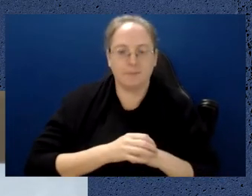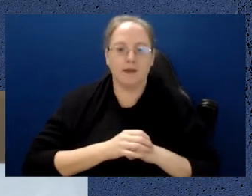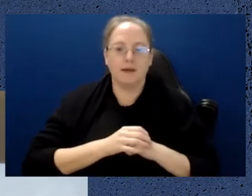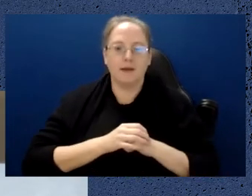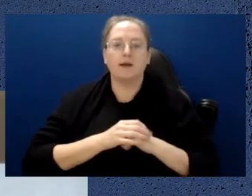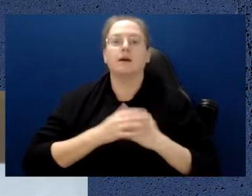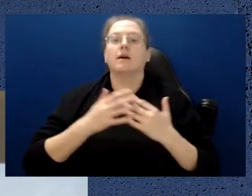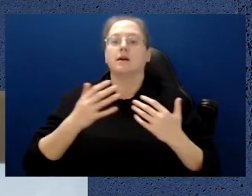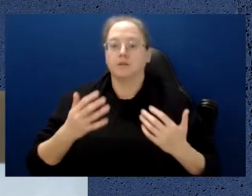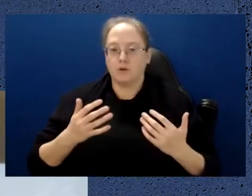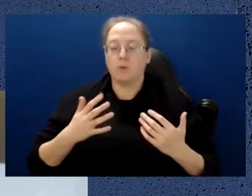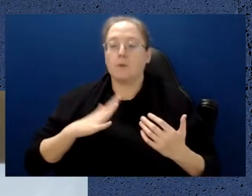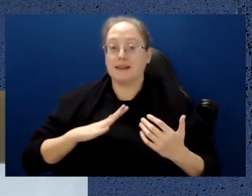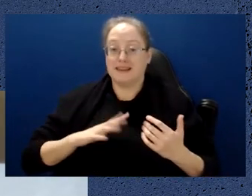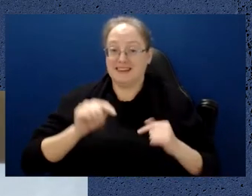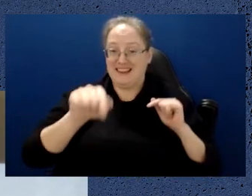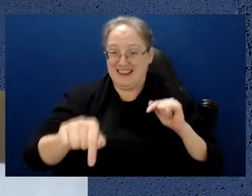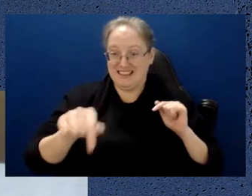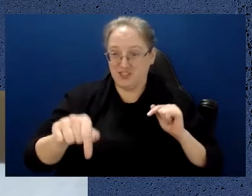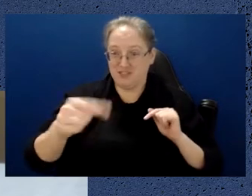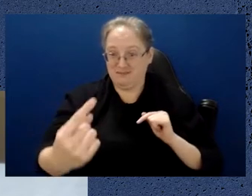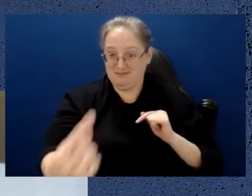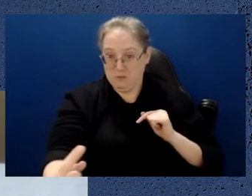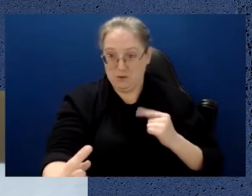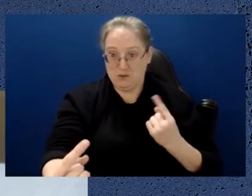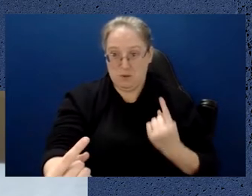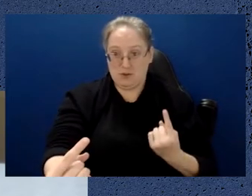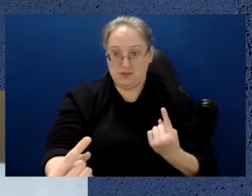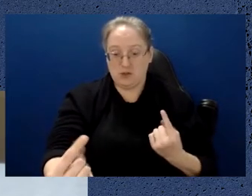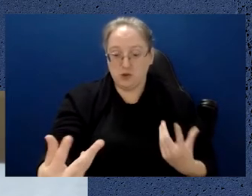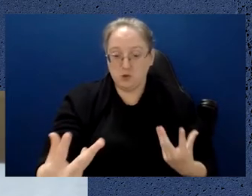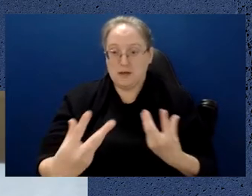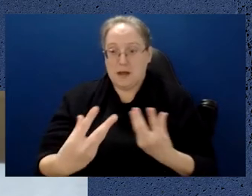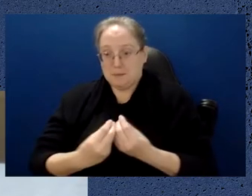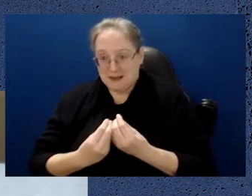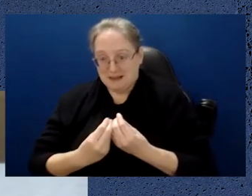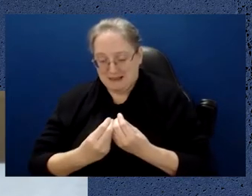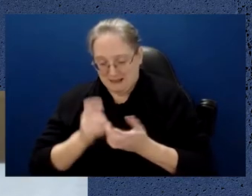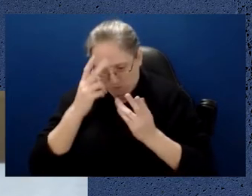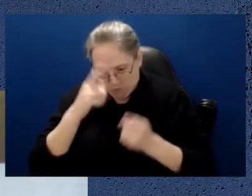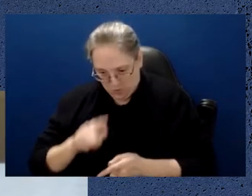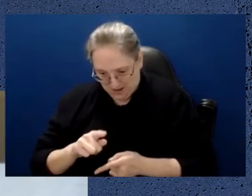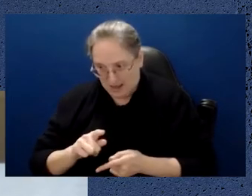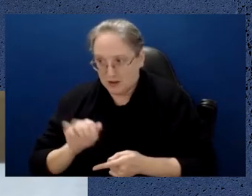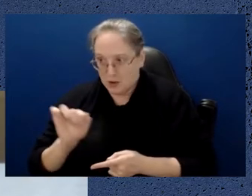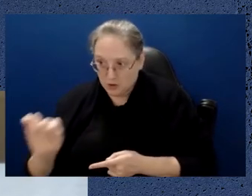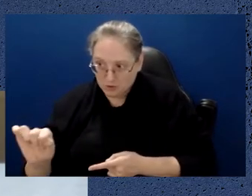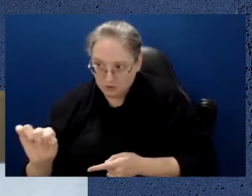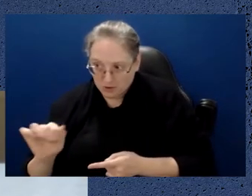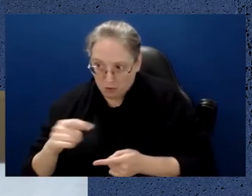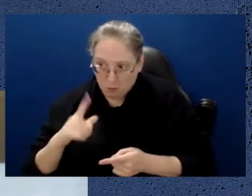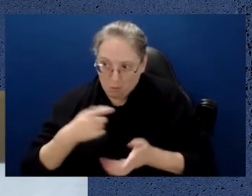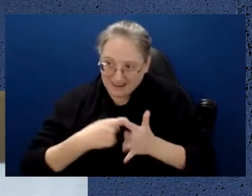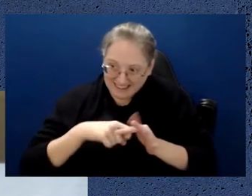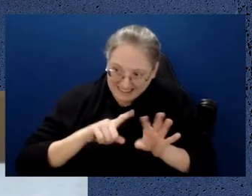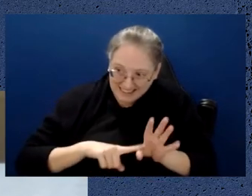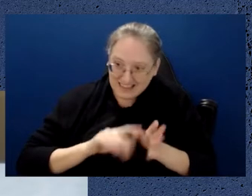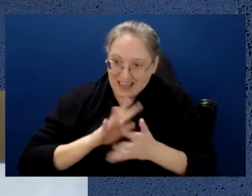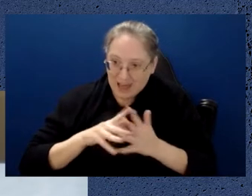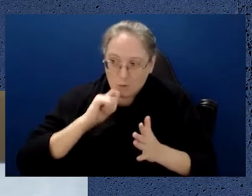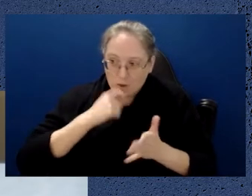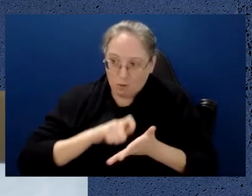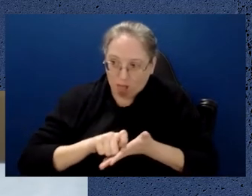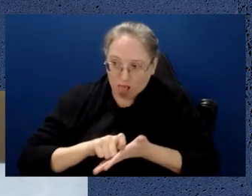to do that is for all of the people who know that they want to communicate securely to come together in time and space at one point and write down in a little